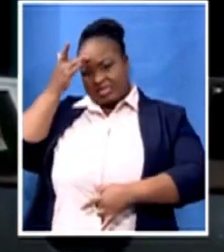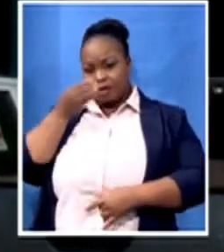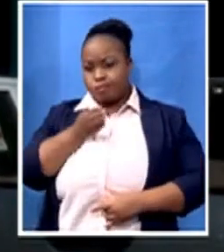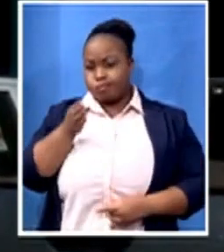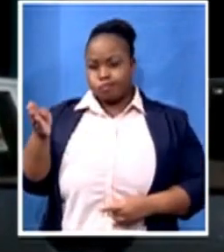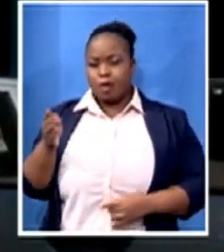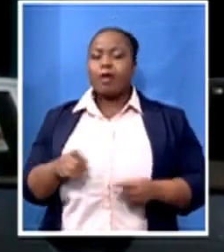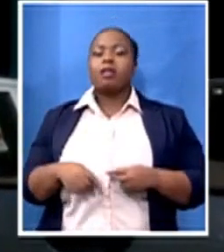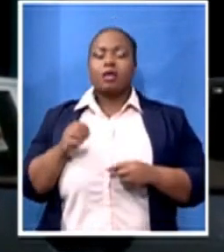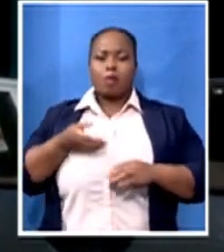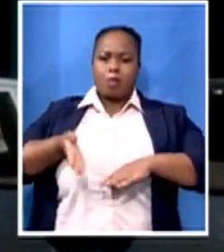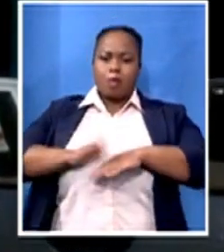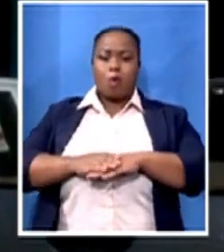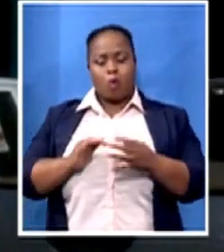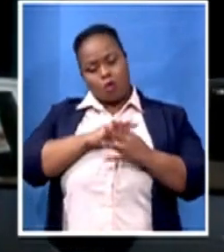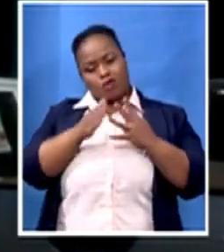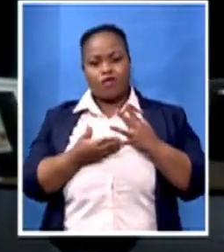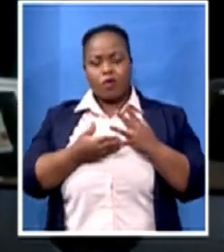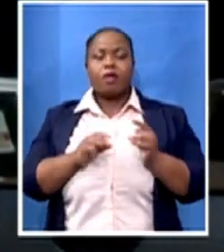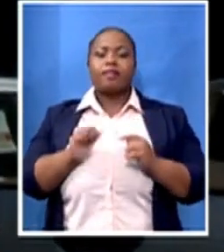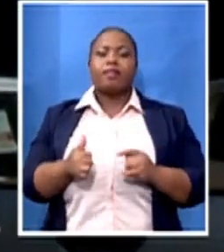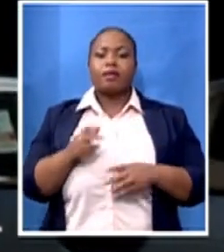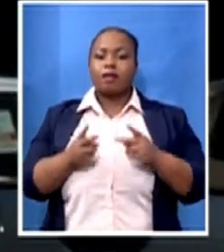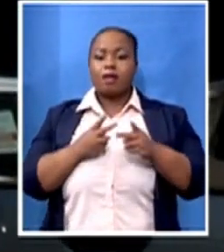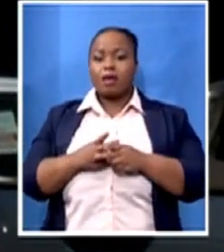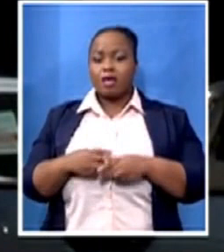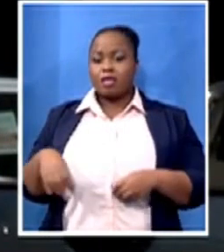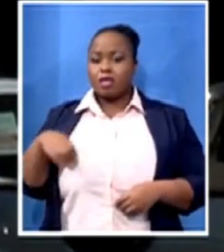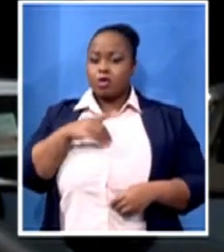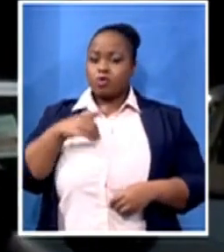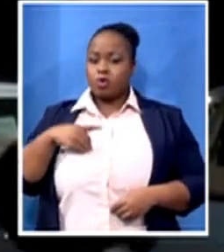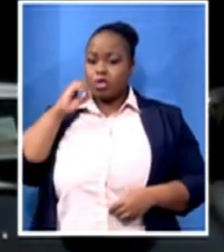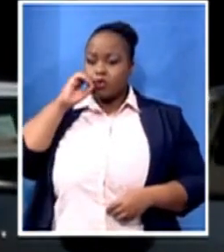then therefore be relative to the challenges of those areas.